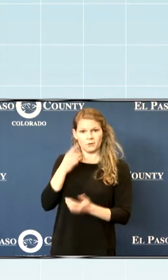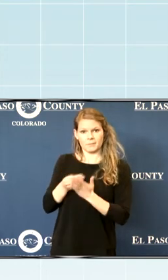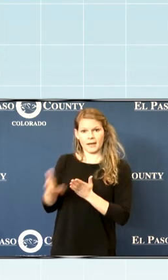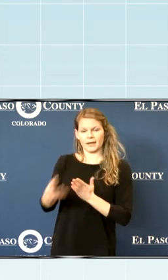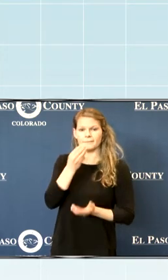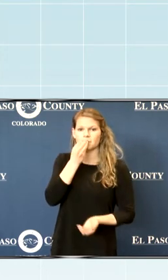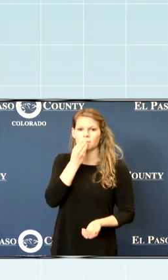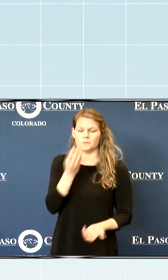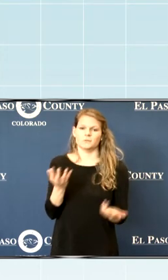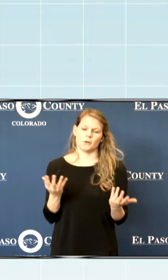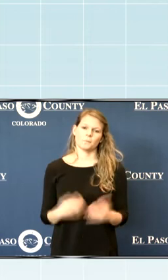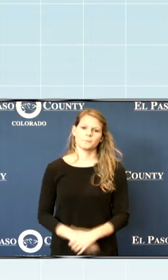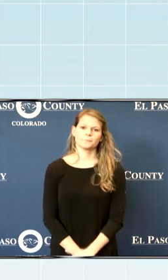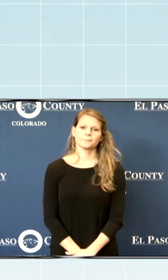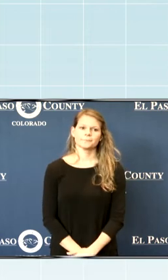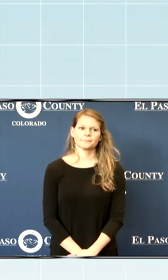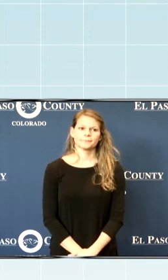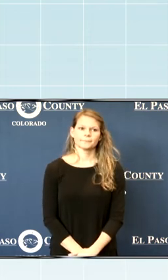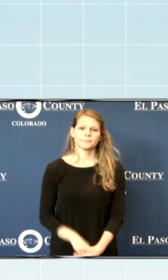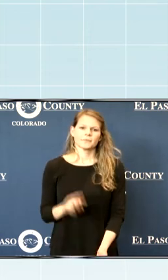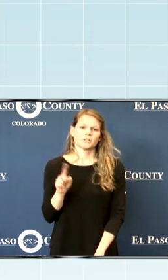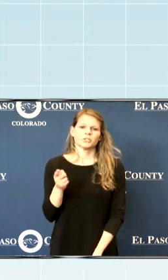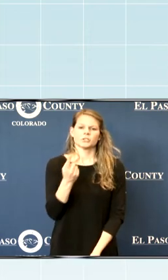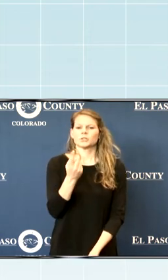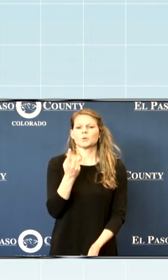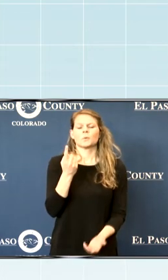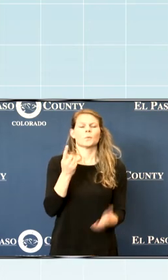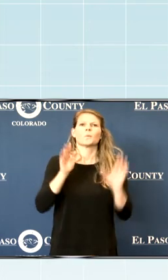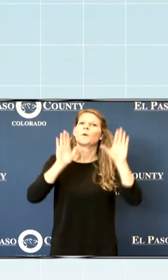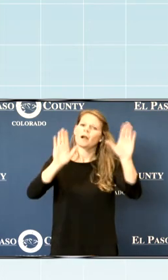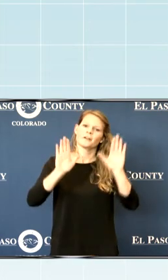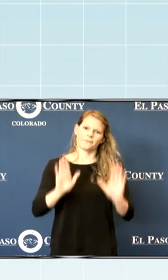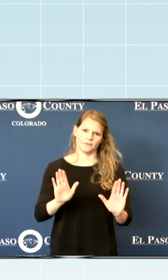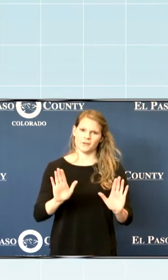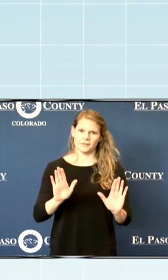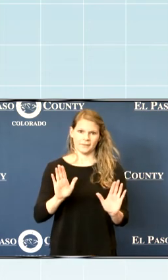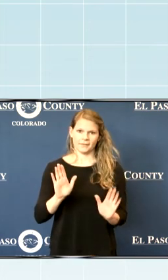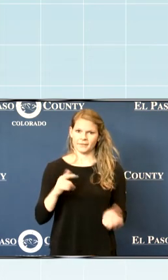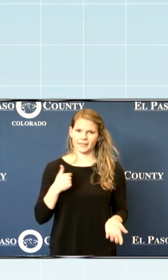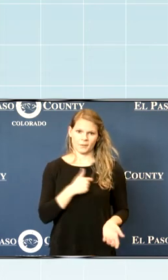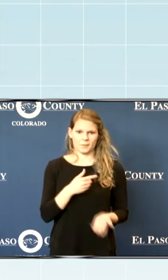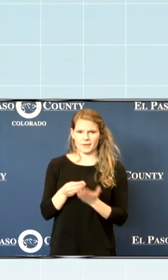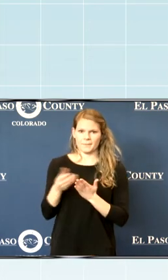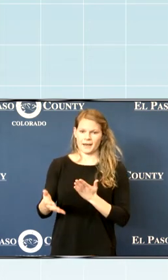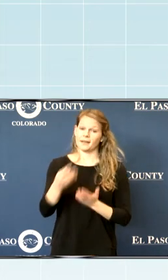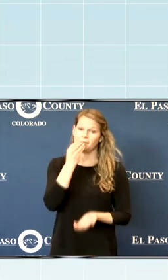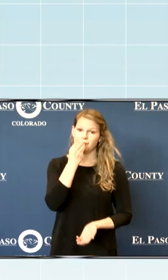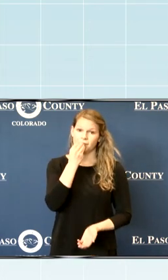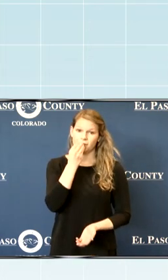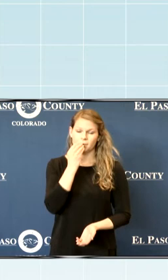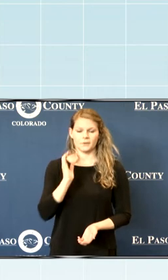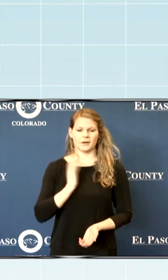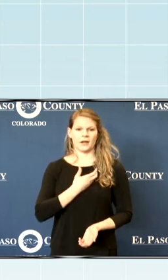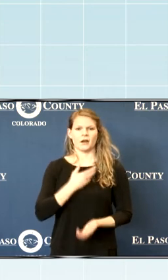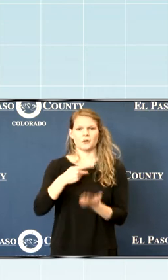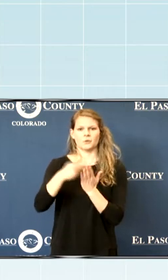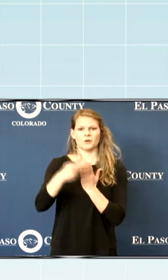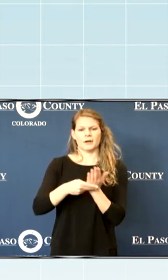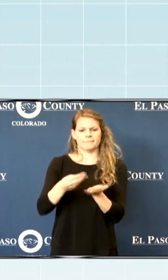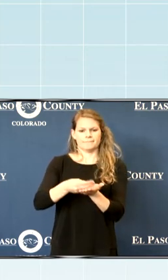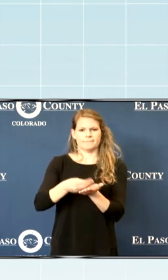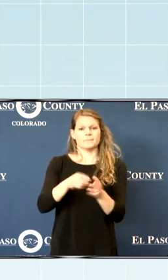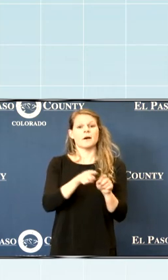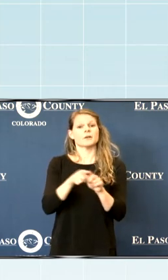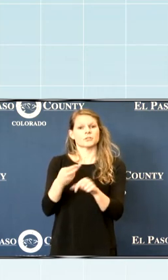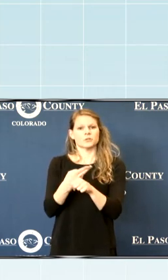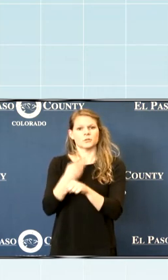it's just wondrous that we're going to be able to buy that food. ARPA grant funds will also